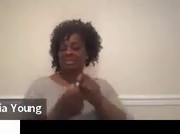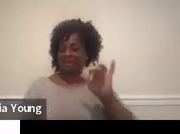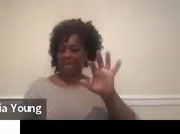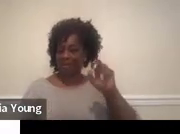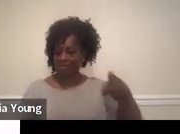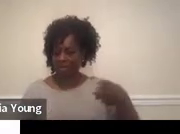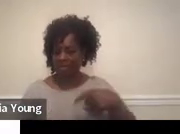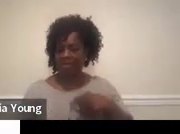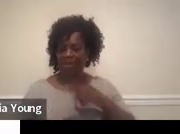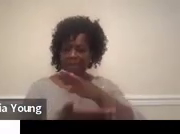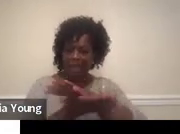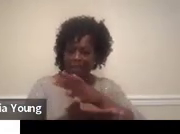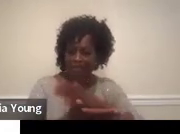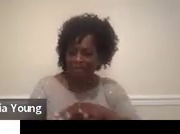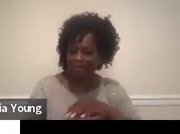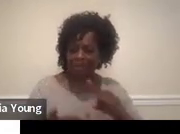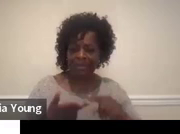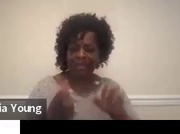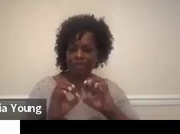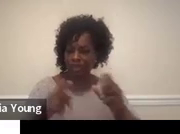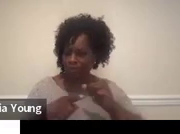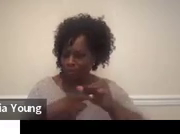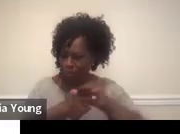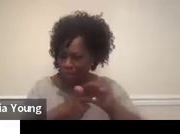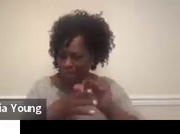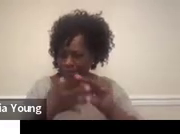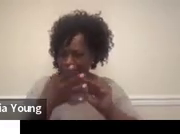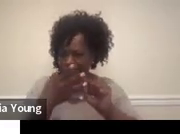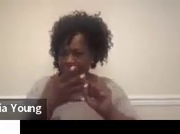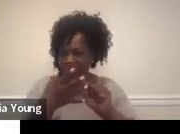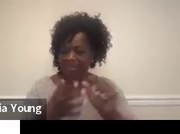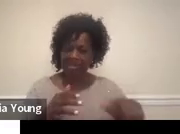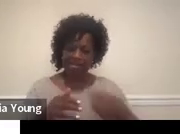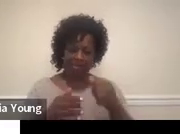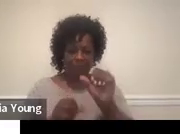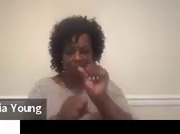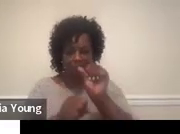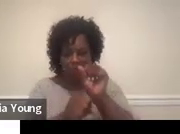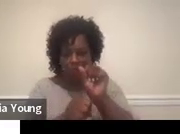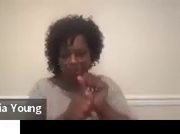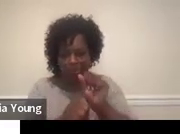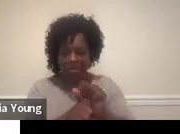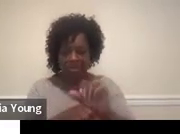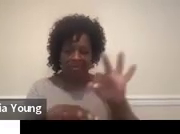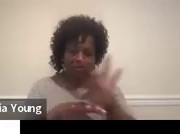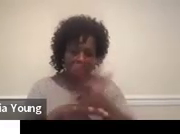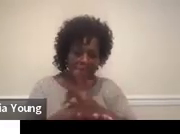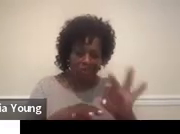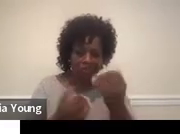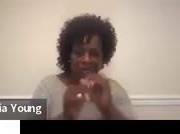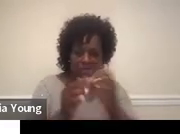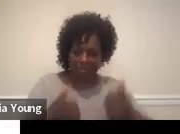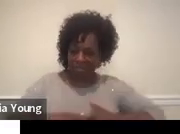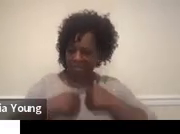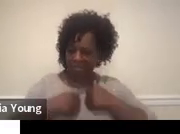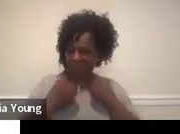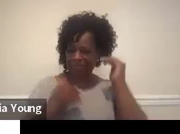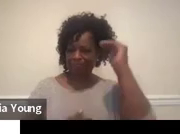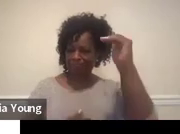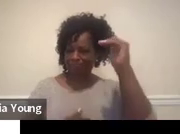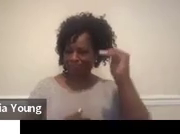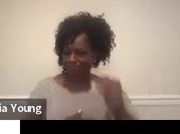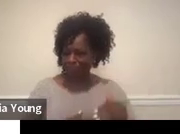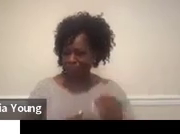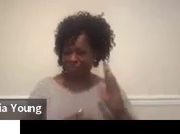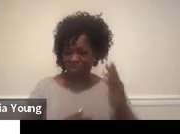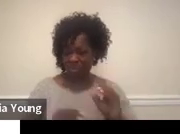one academic goal that's for education training, another one for employment, a functional one for independent living. Or you can